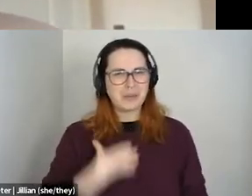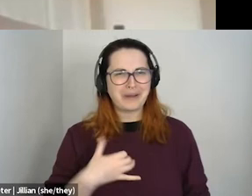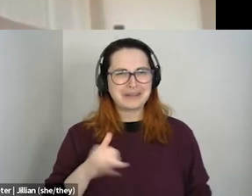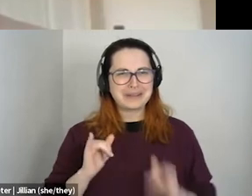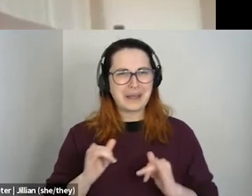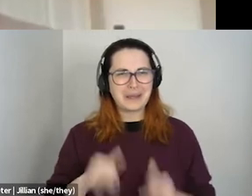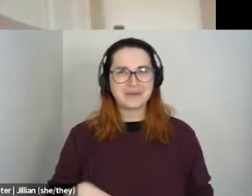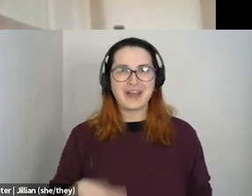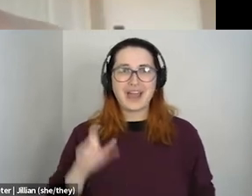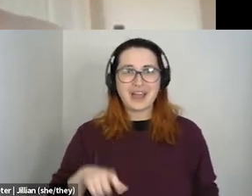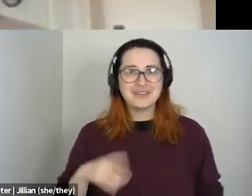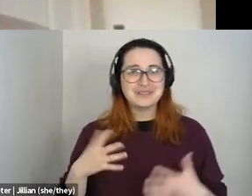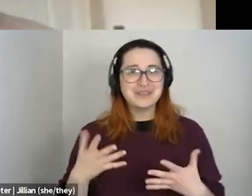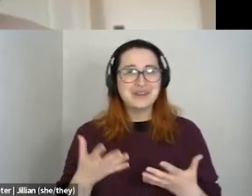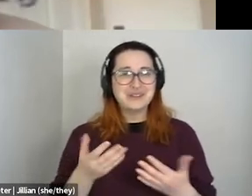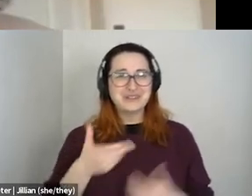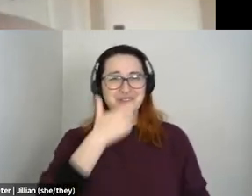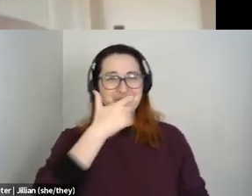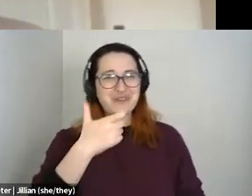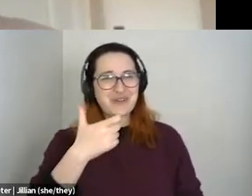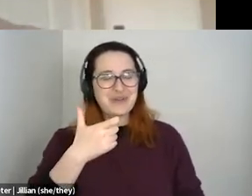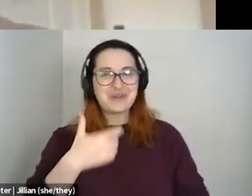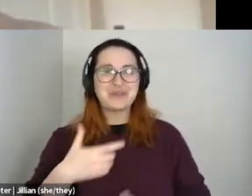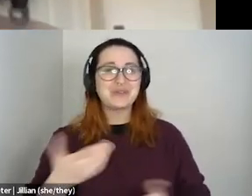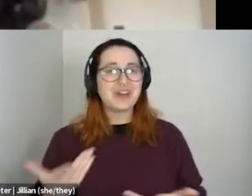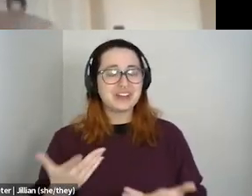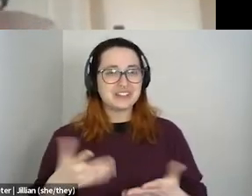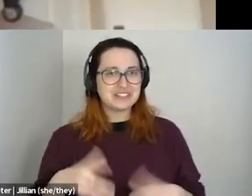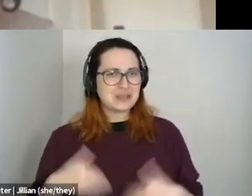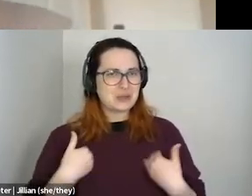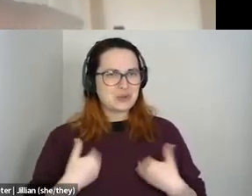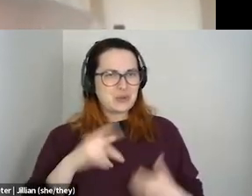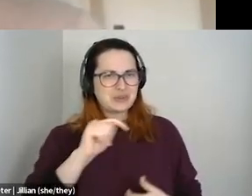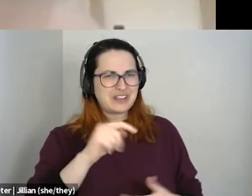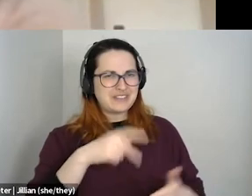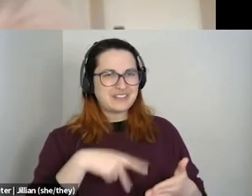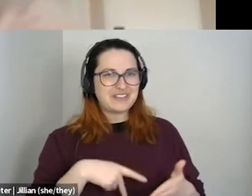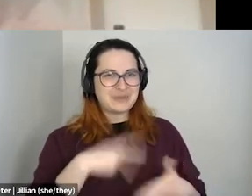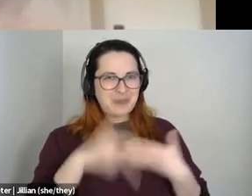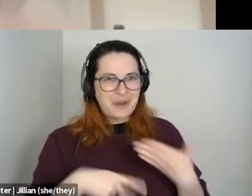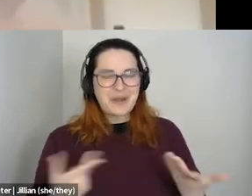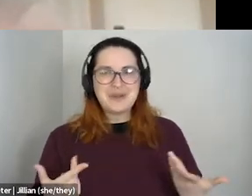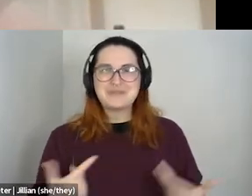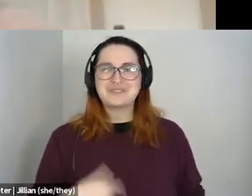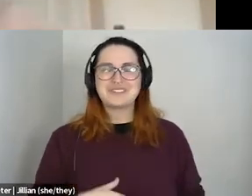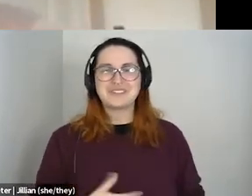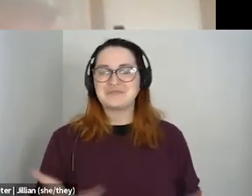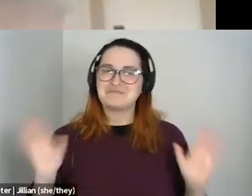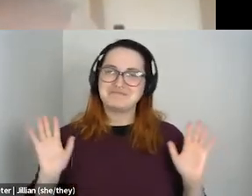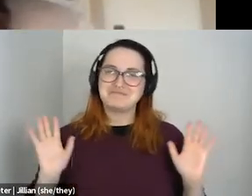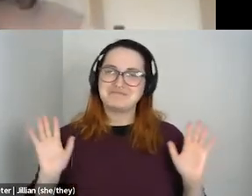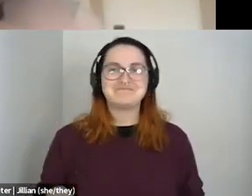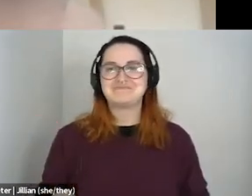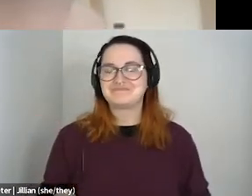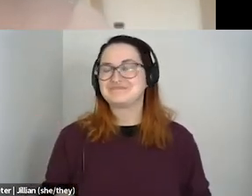watch all the teen shows that have like queer Arabs on there. like, oh my God, this was me. Um, kind of situation, but no,